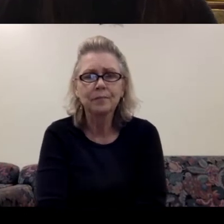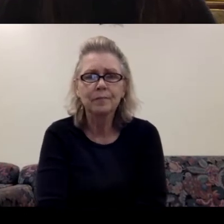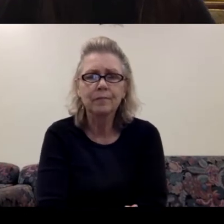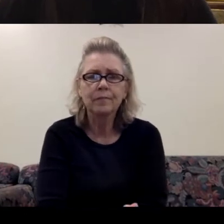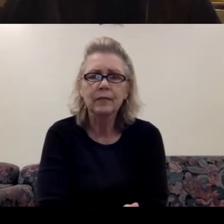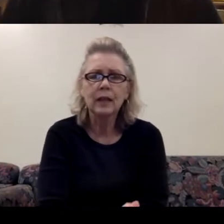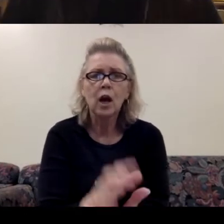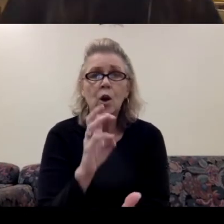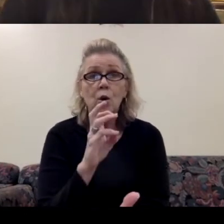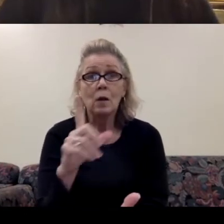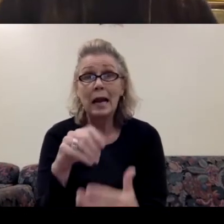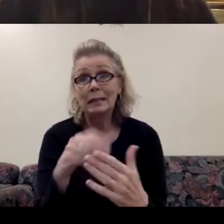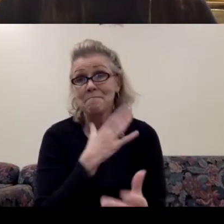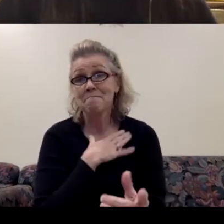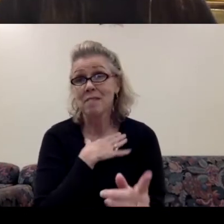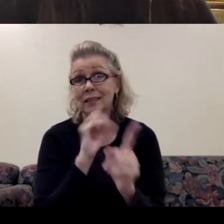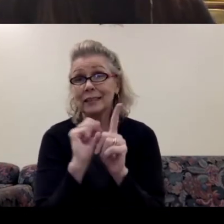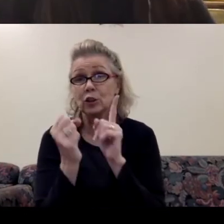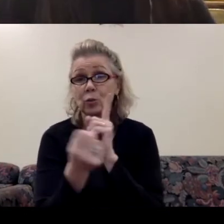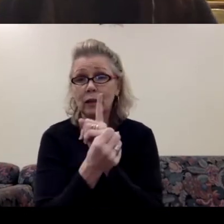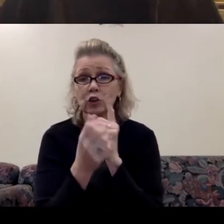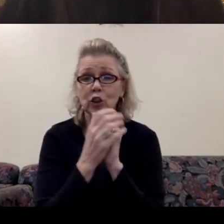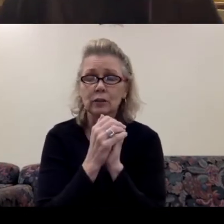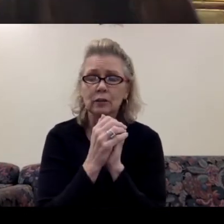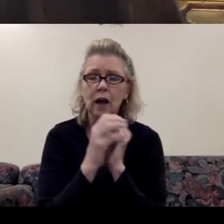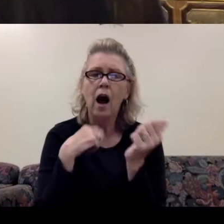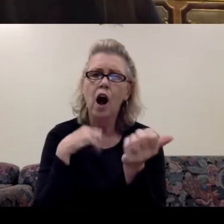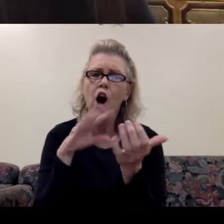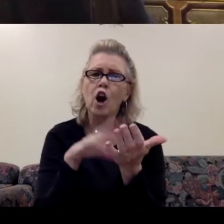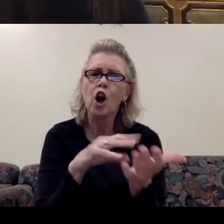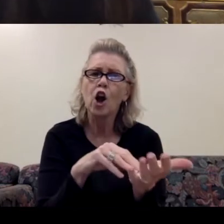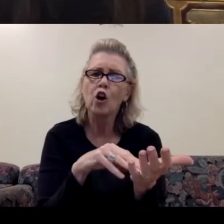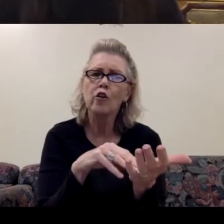in my case, I learned how to